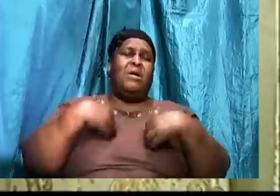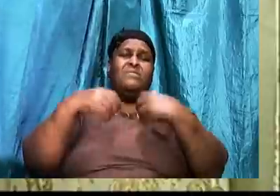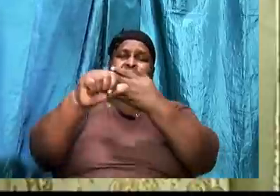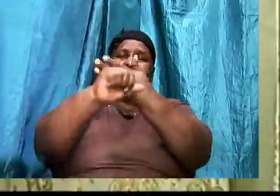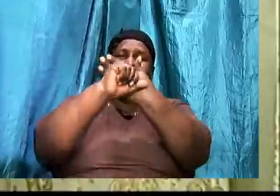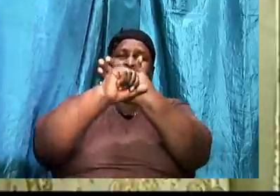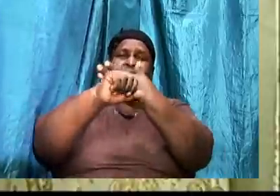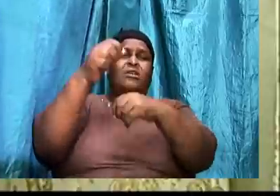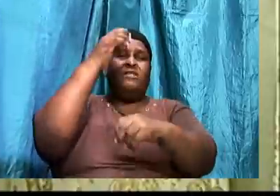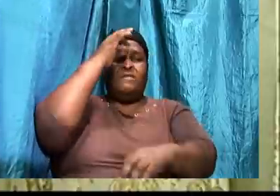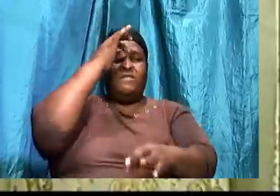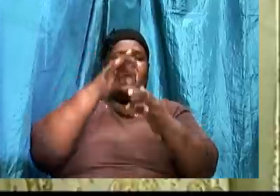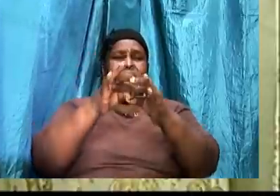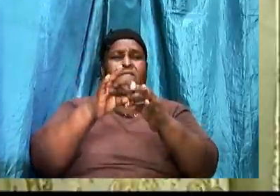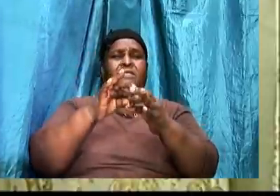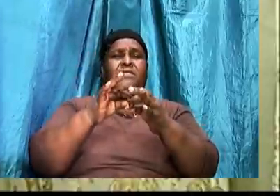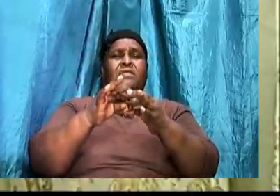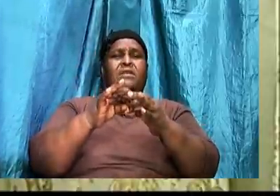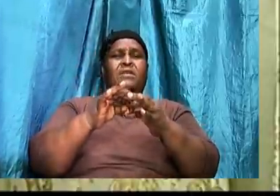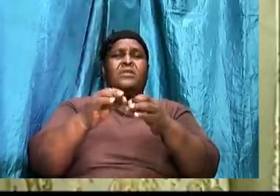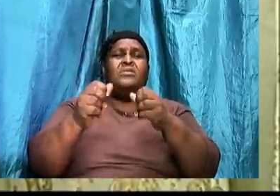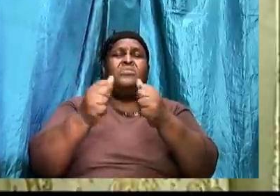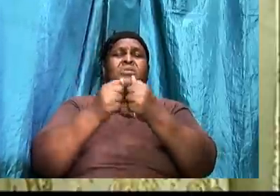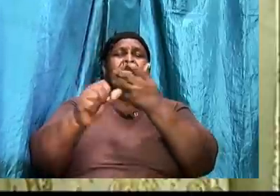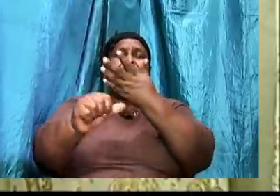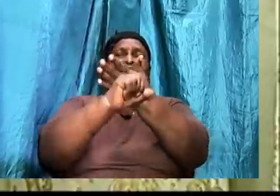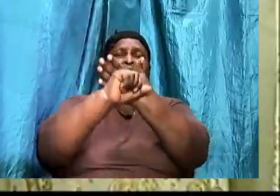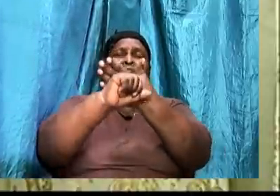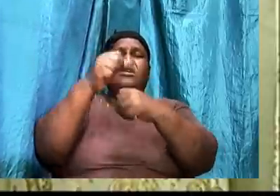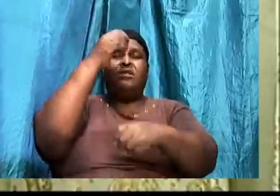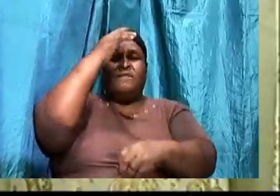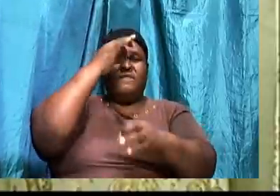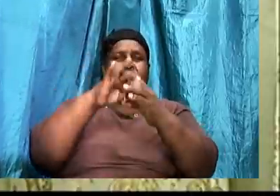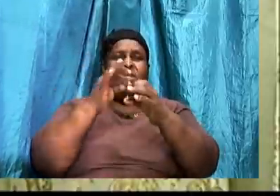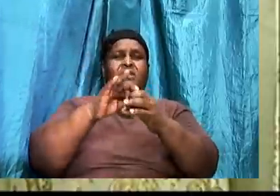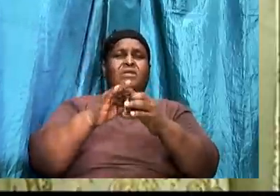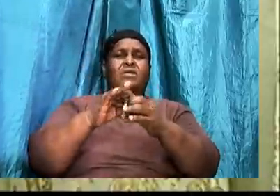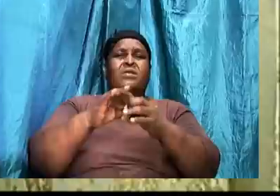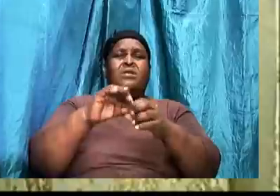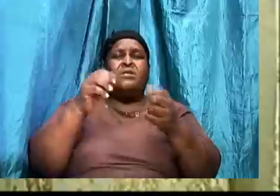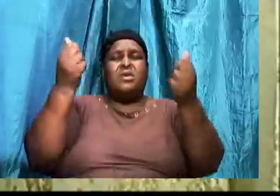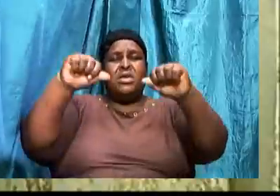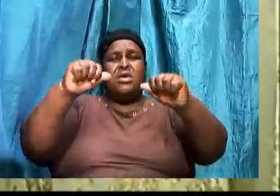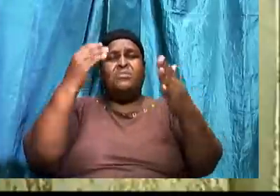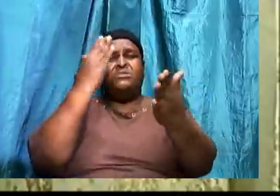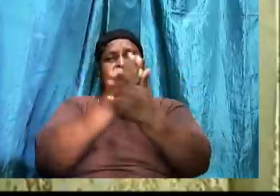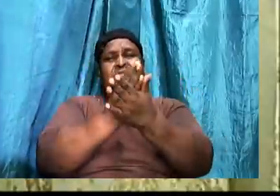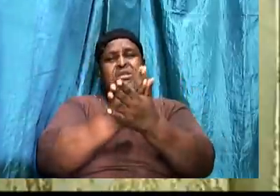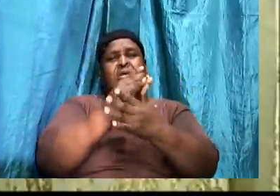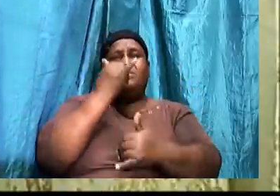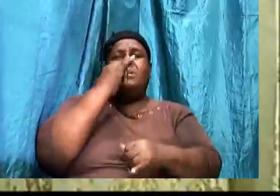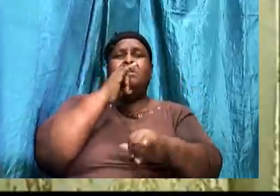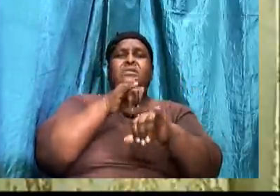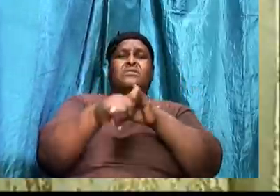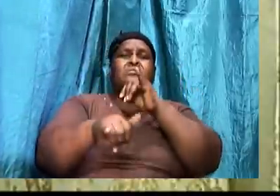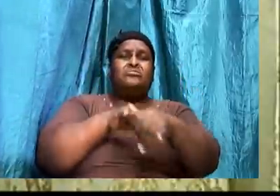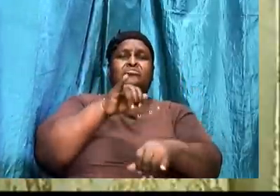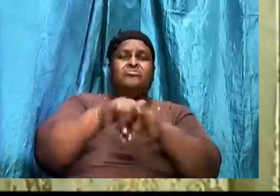And it's with the shield of faith that we are going to be able to quench the fiery darts of the devil.